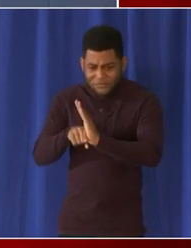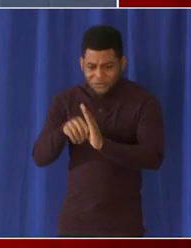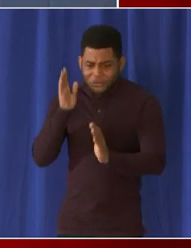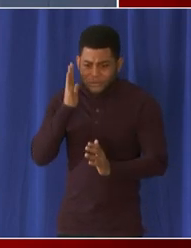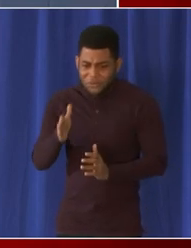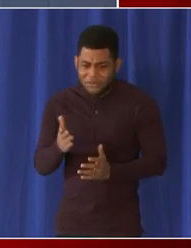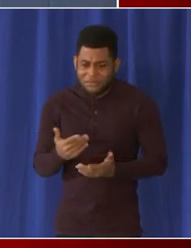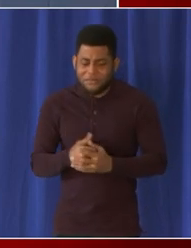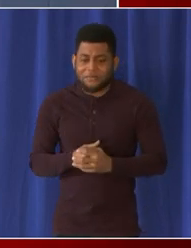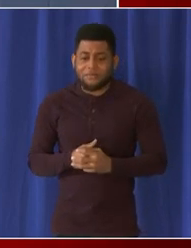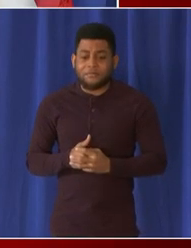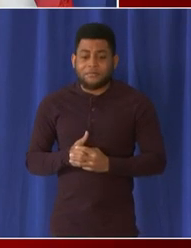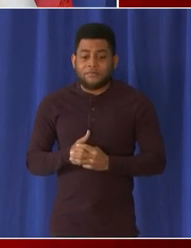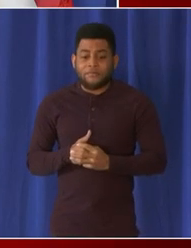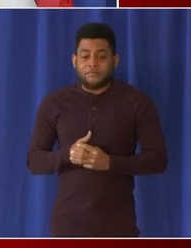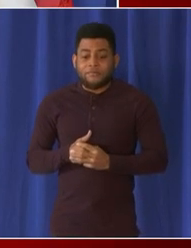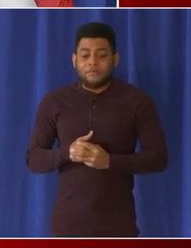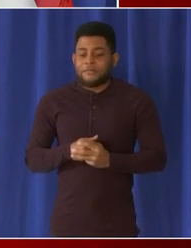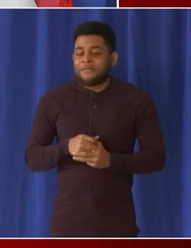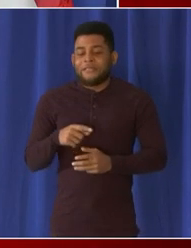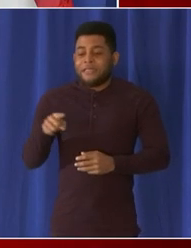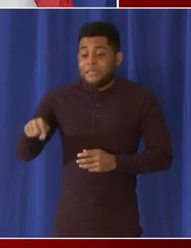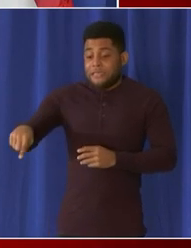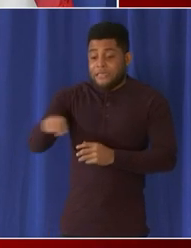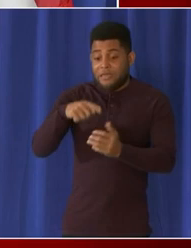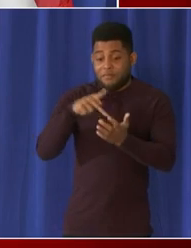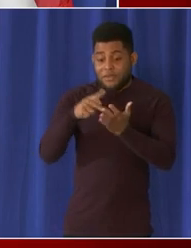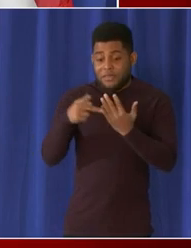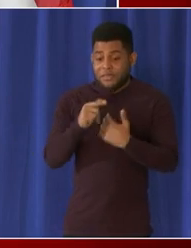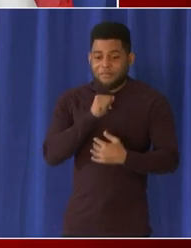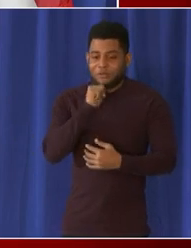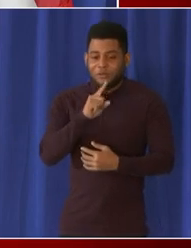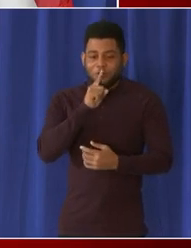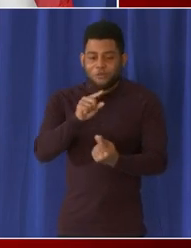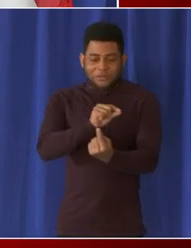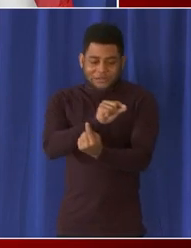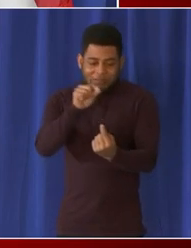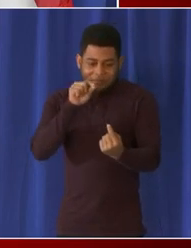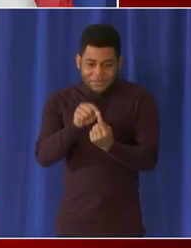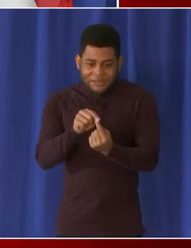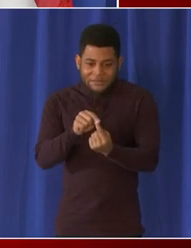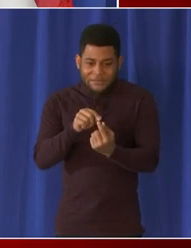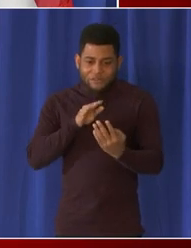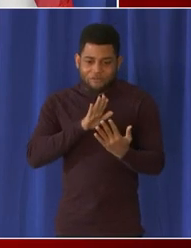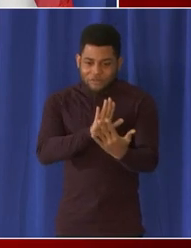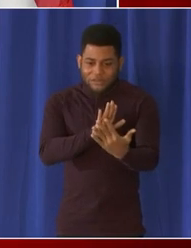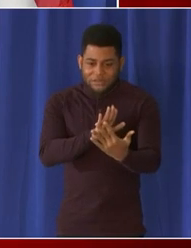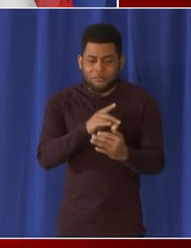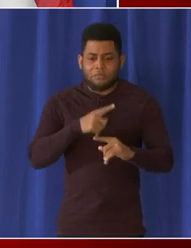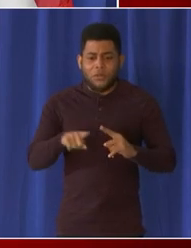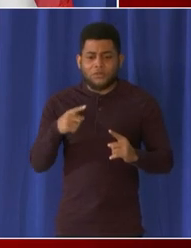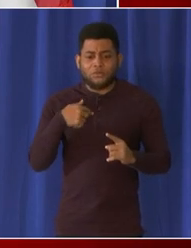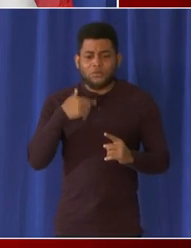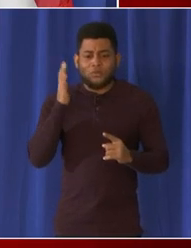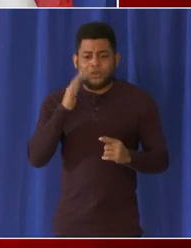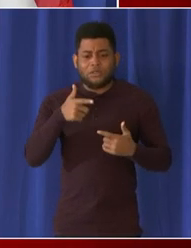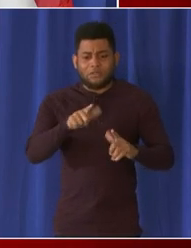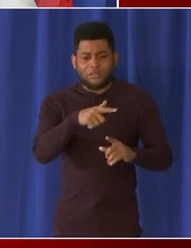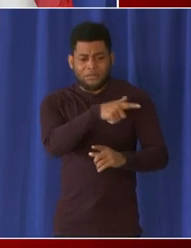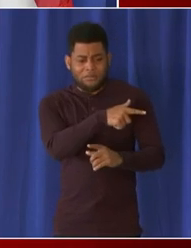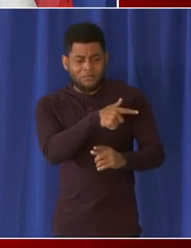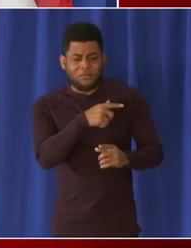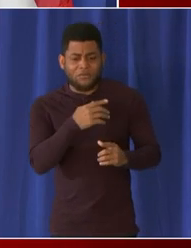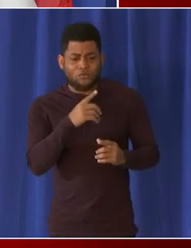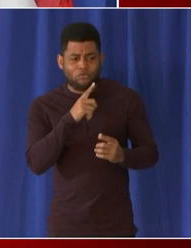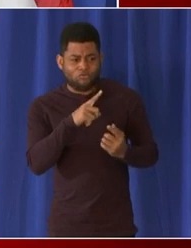um i don't think that these programs address that um but i'll let dr grant that is correct from the